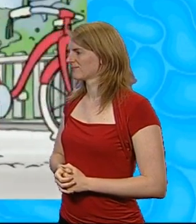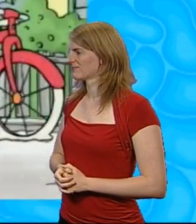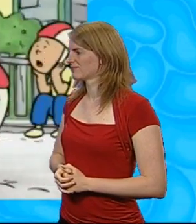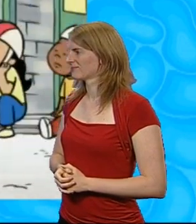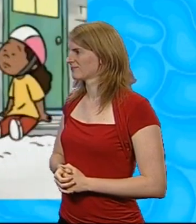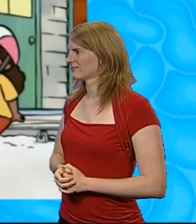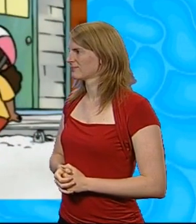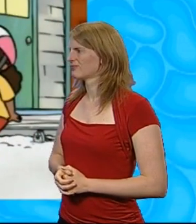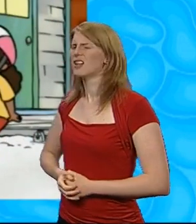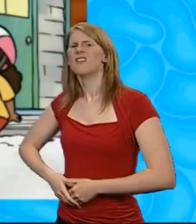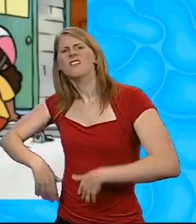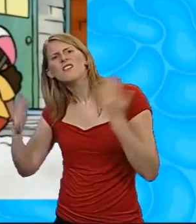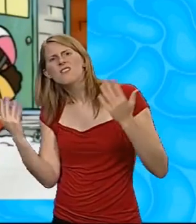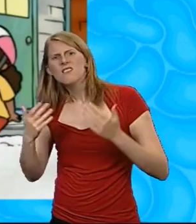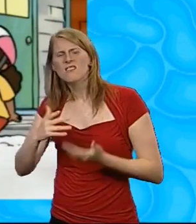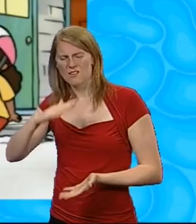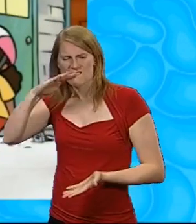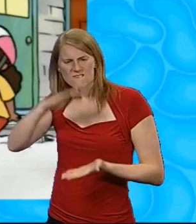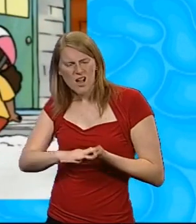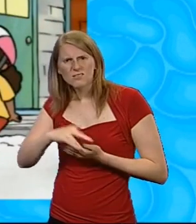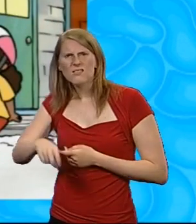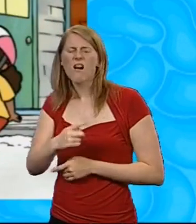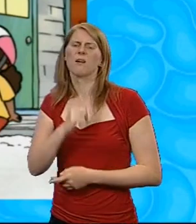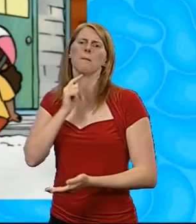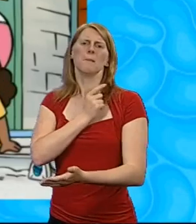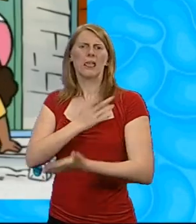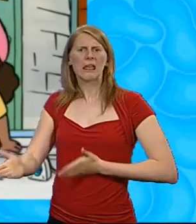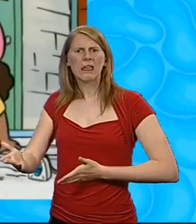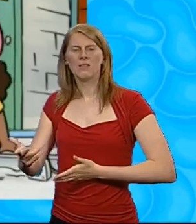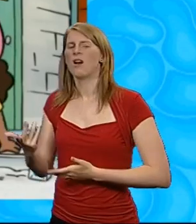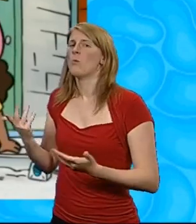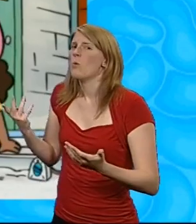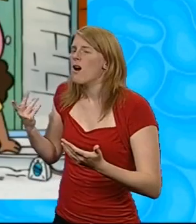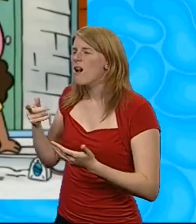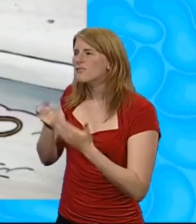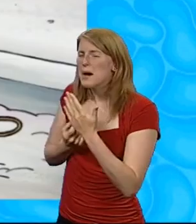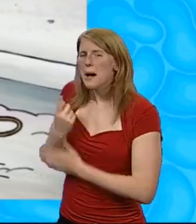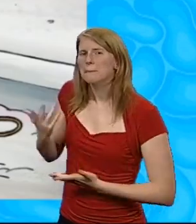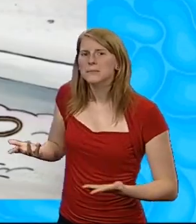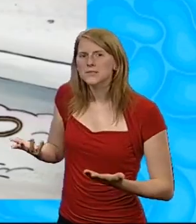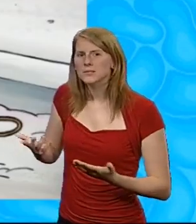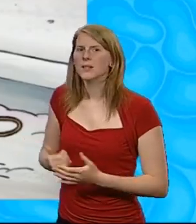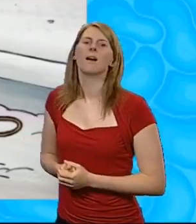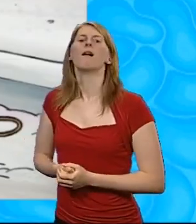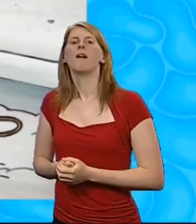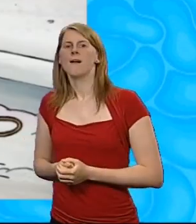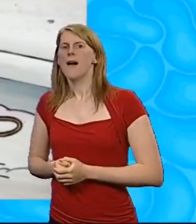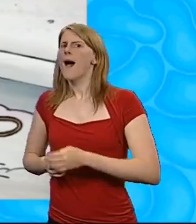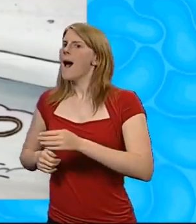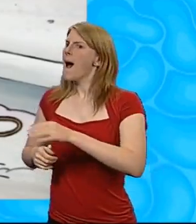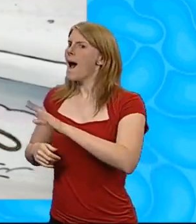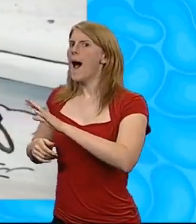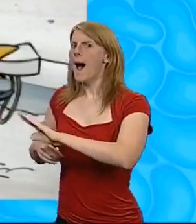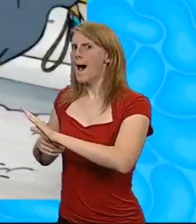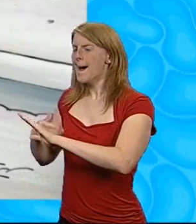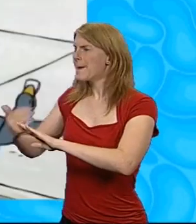I can't believe I got a flat tire. Oh, well. Things like this happen sometimes, Jetta.